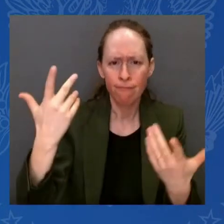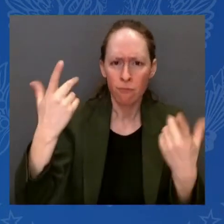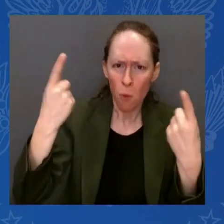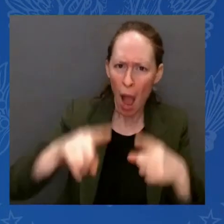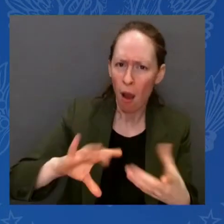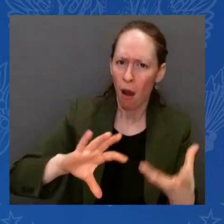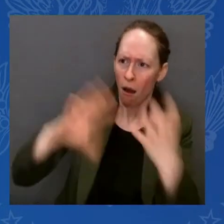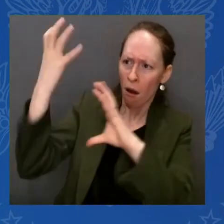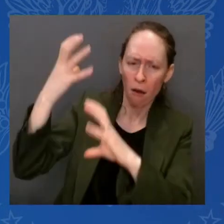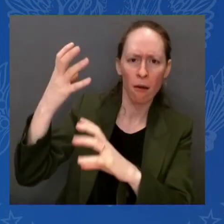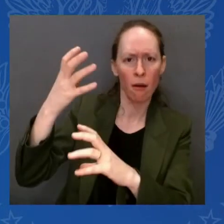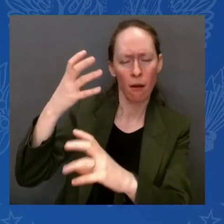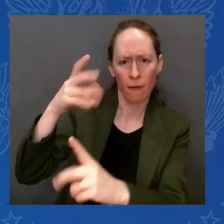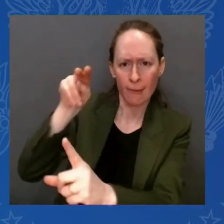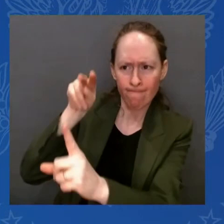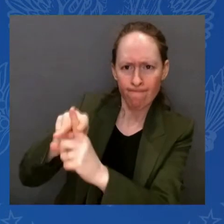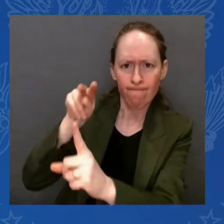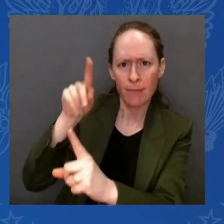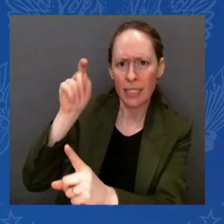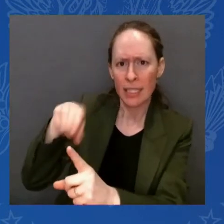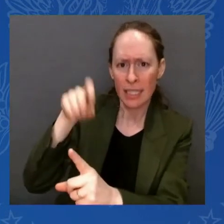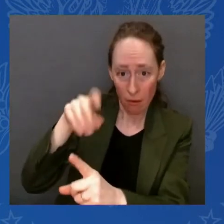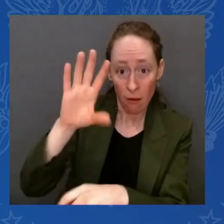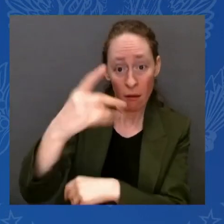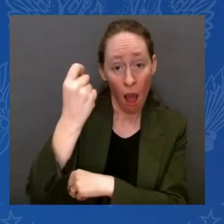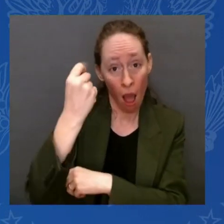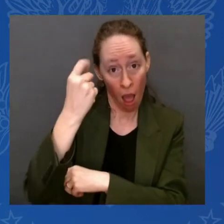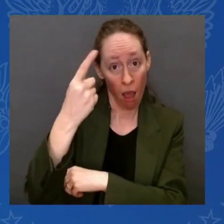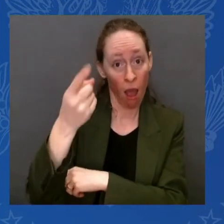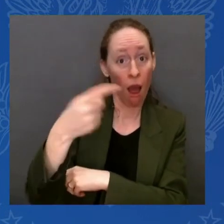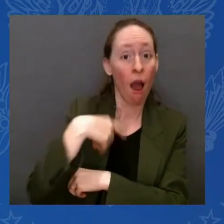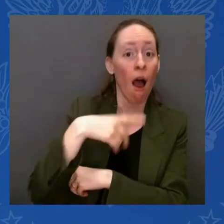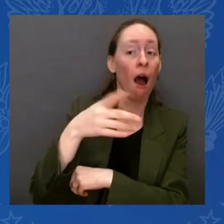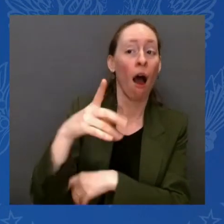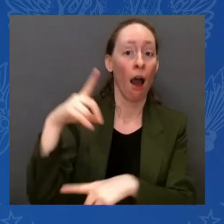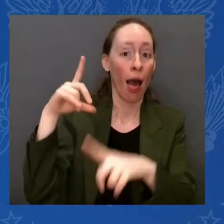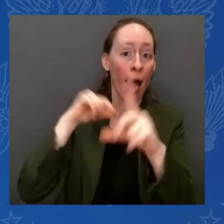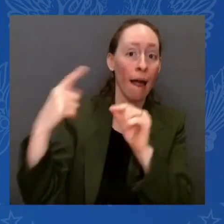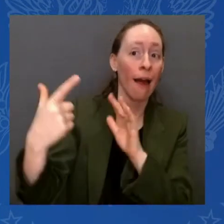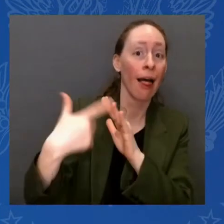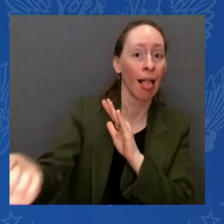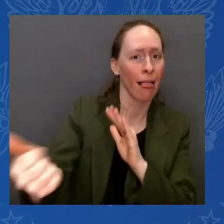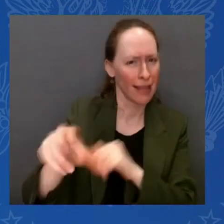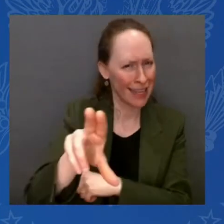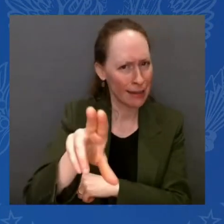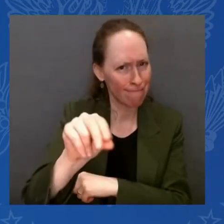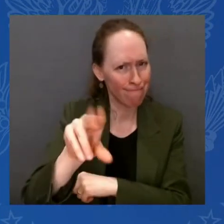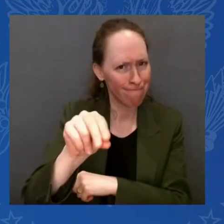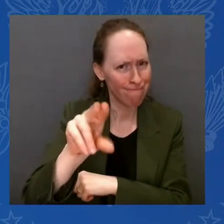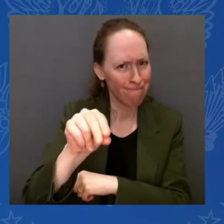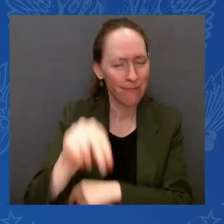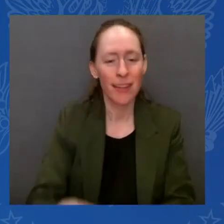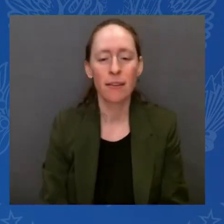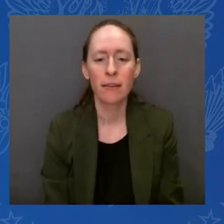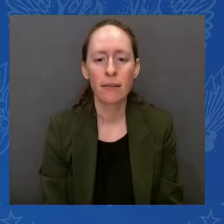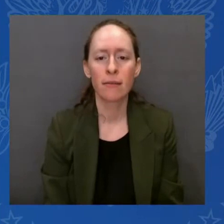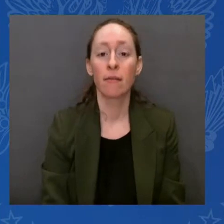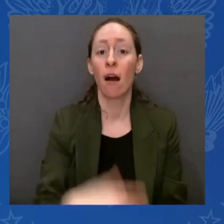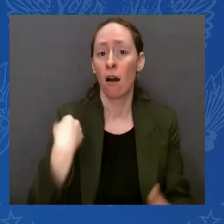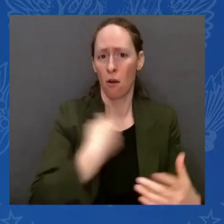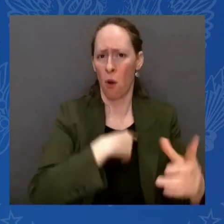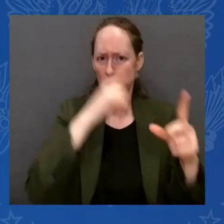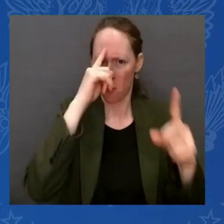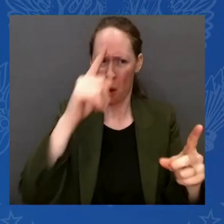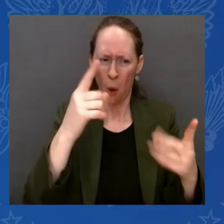And finally, we must reduce the risk of this happening again. During the Obama-Biden administration, we put in place tough